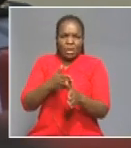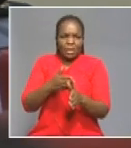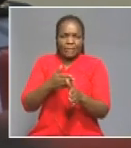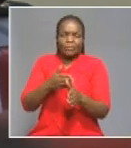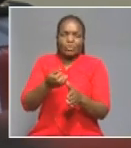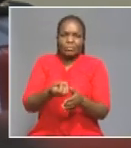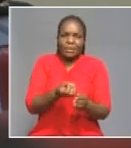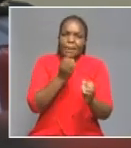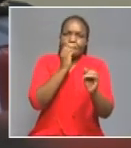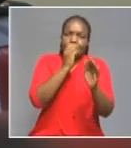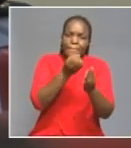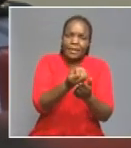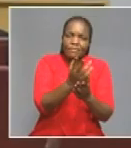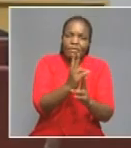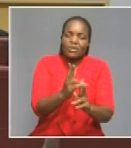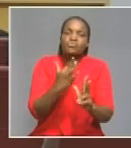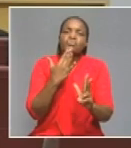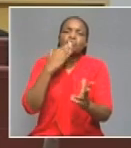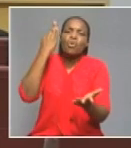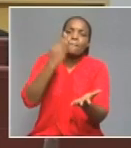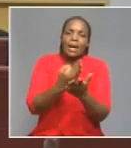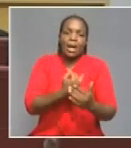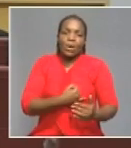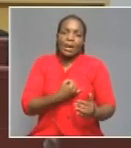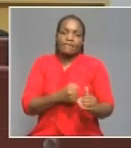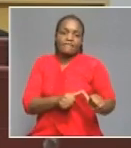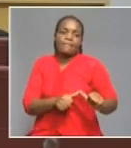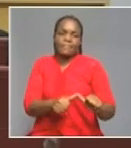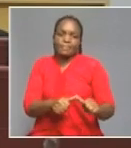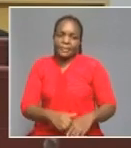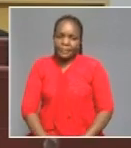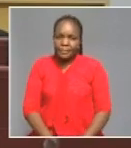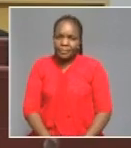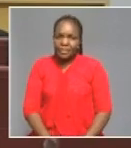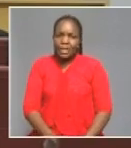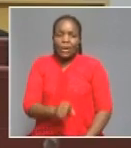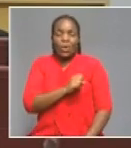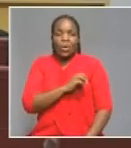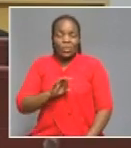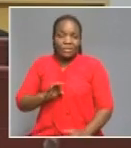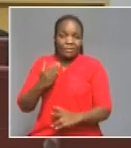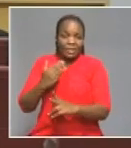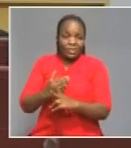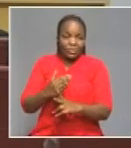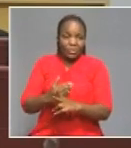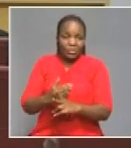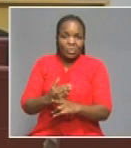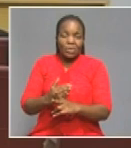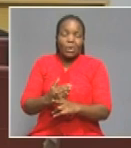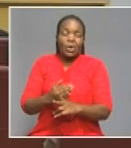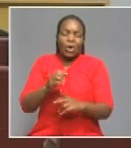only to those who are verified to be alive. Ghost employees will be a thing of the past.